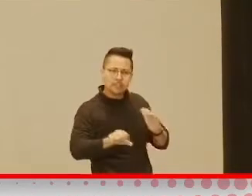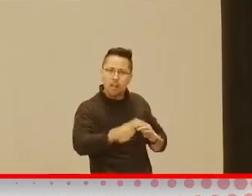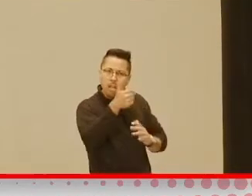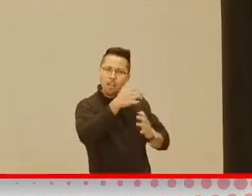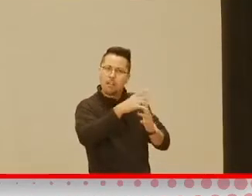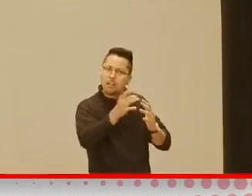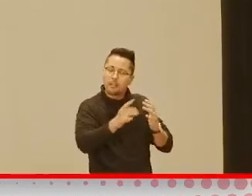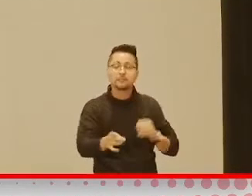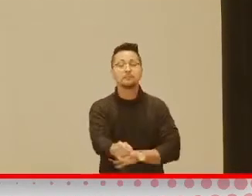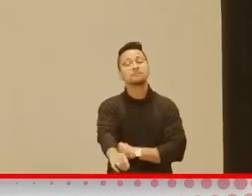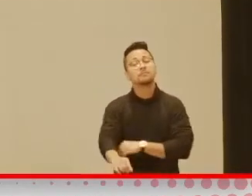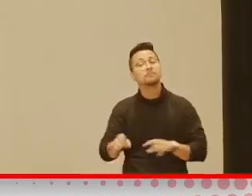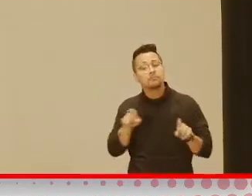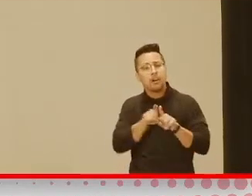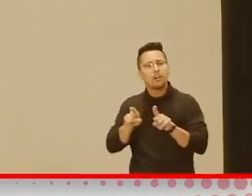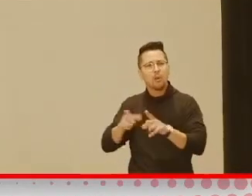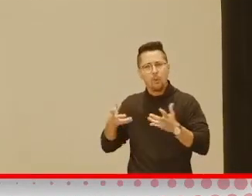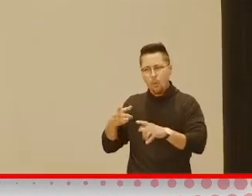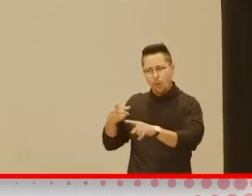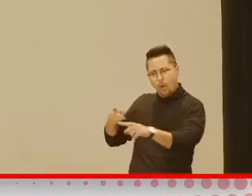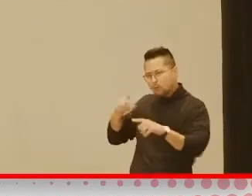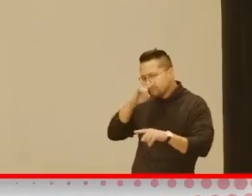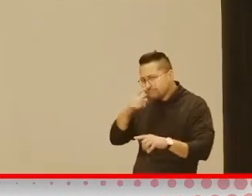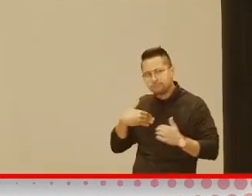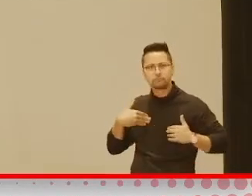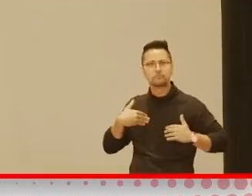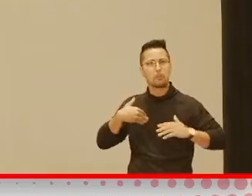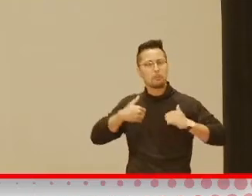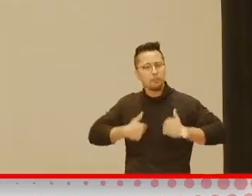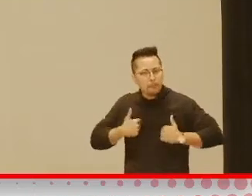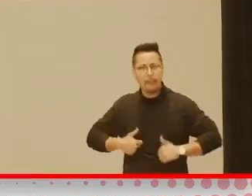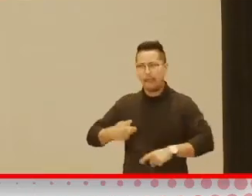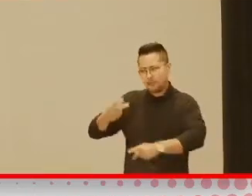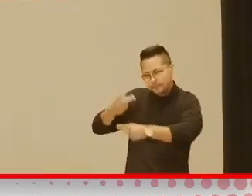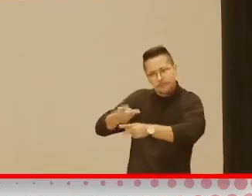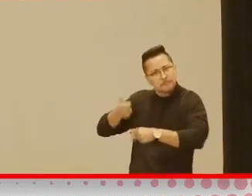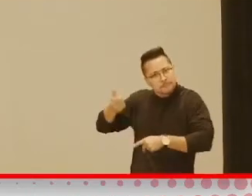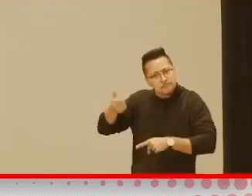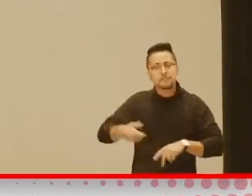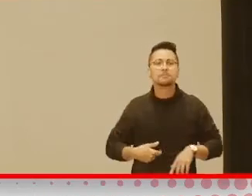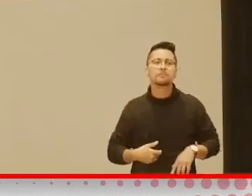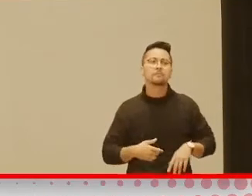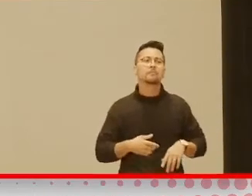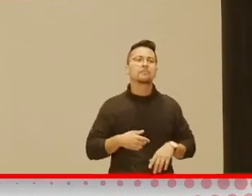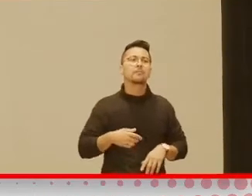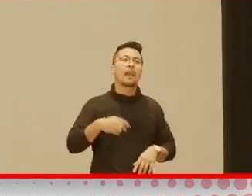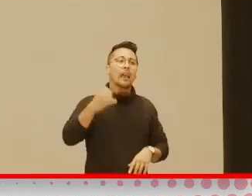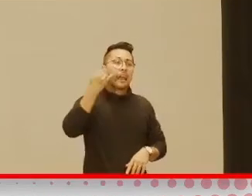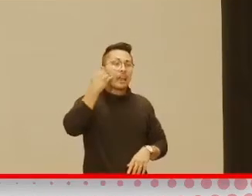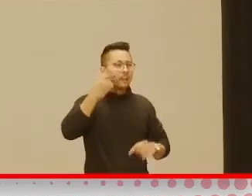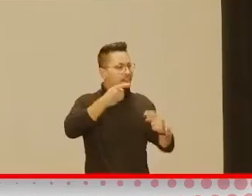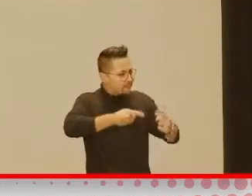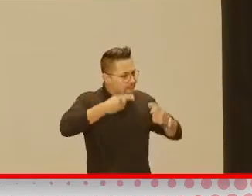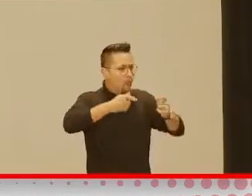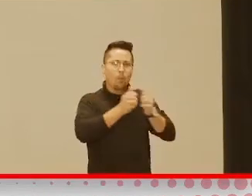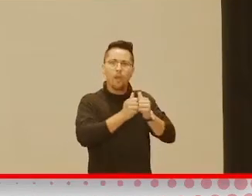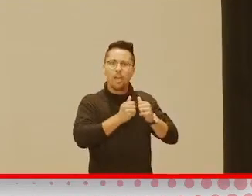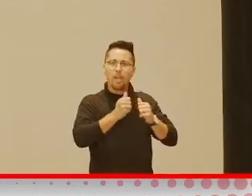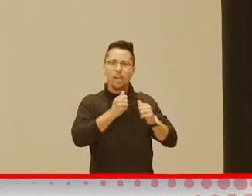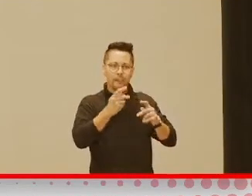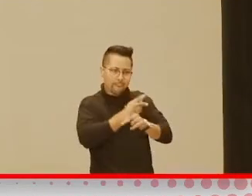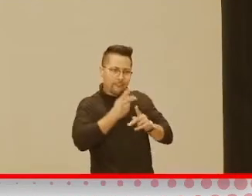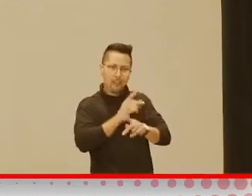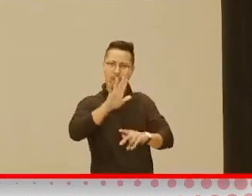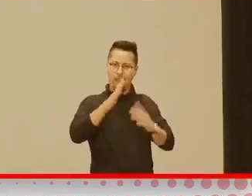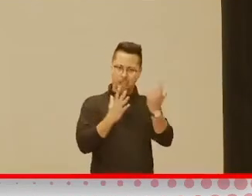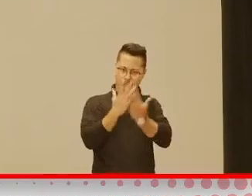themselves, how to be able to bathe themselves and wash themselves. But when they have challenges with their fine motor skills, with their hands, you